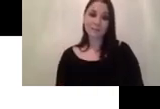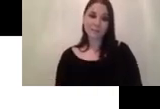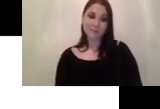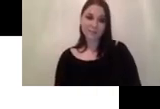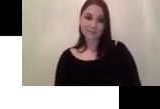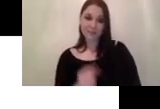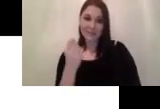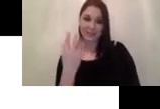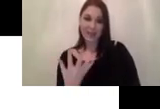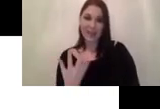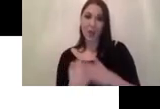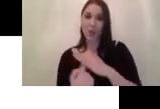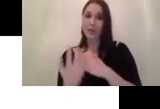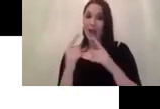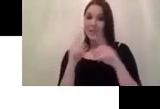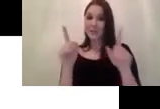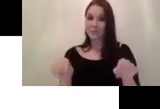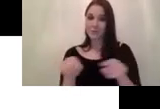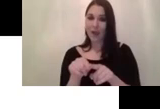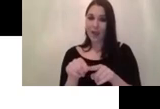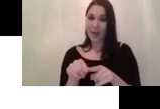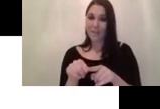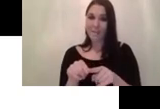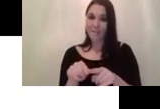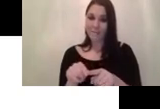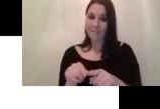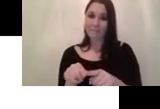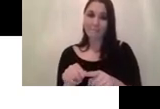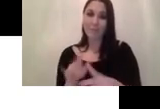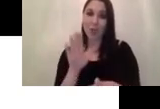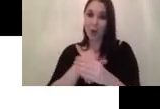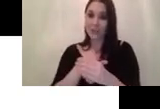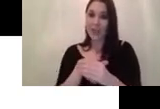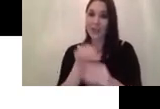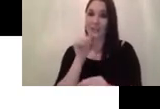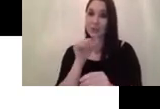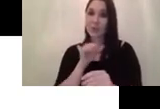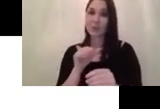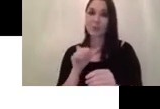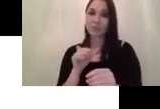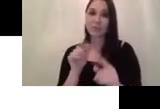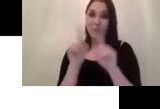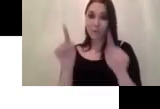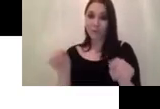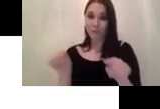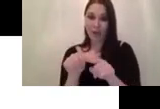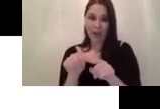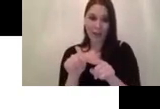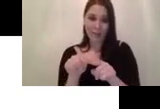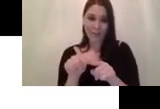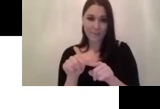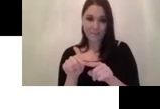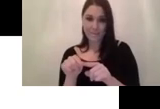have current frame but the car the context rcn using like the adjacent frame and even some frames